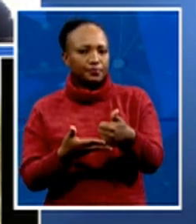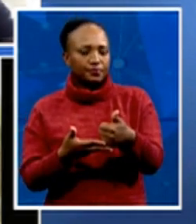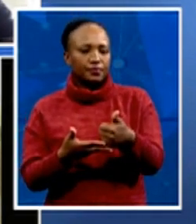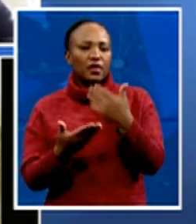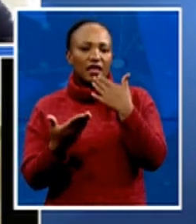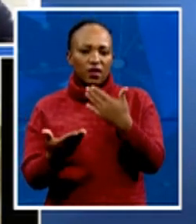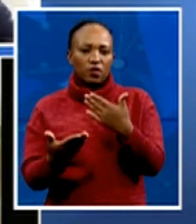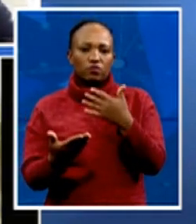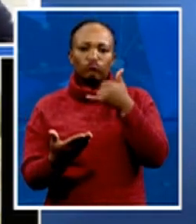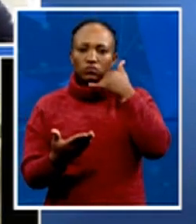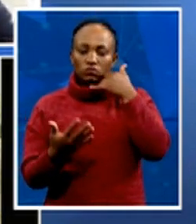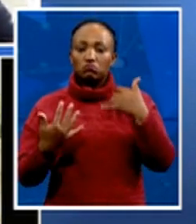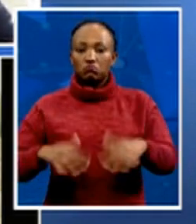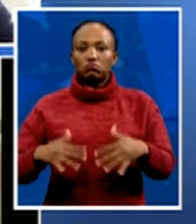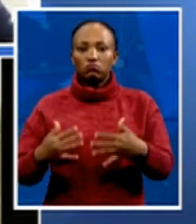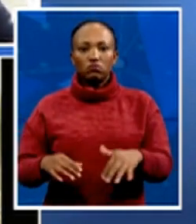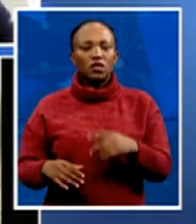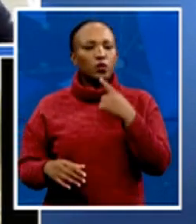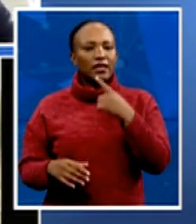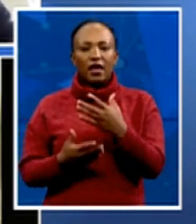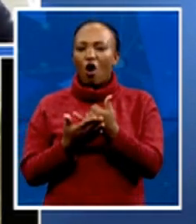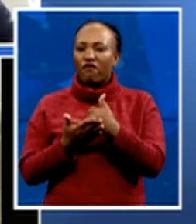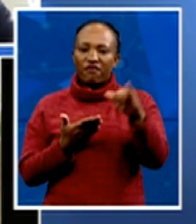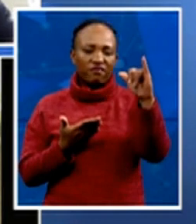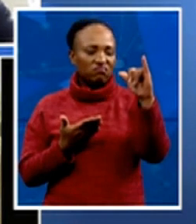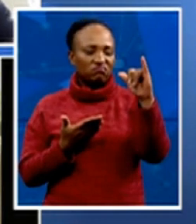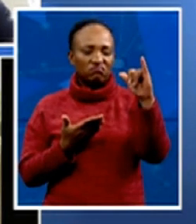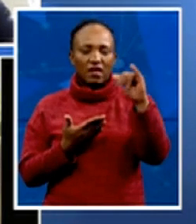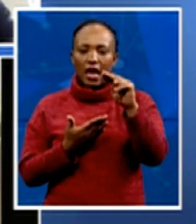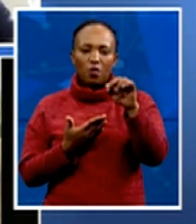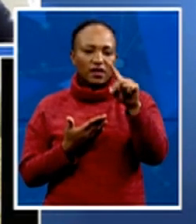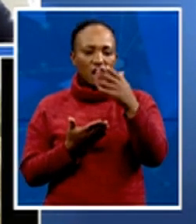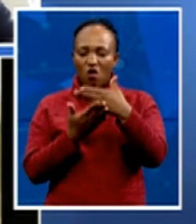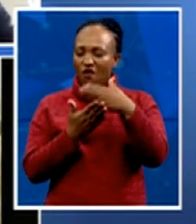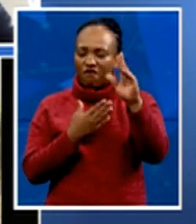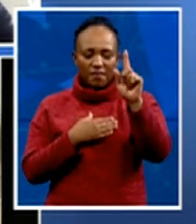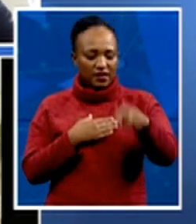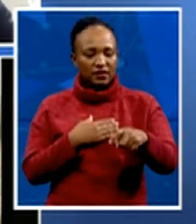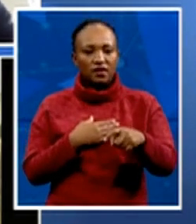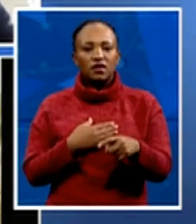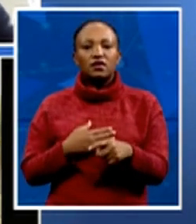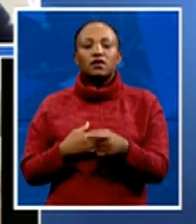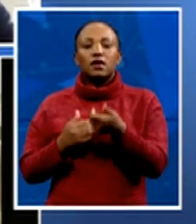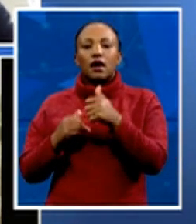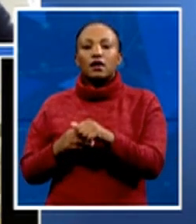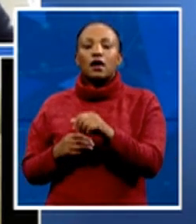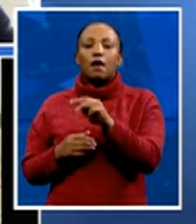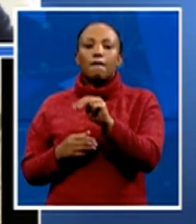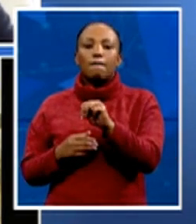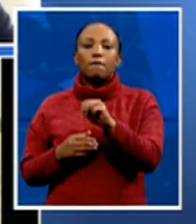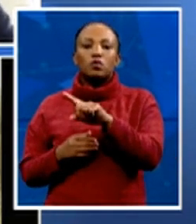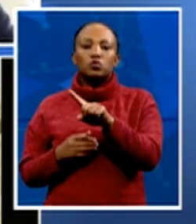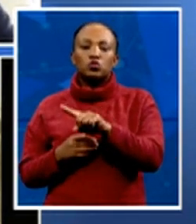must scrap them all together. Mzuki Si from Cape Town. Mzuki Si, what's on your mind? Yes, ma'am.